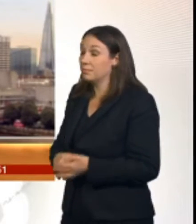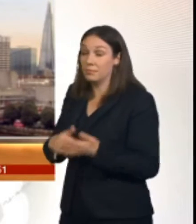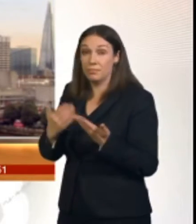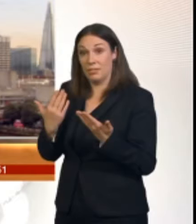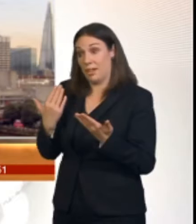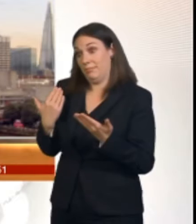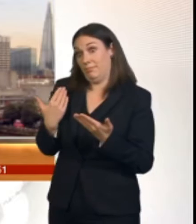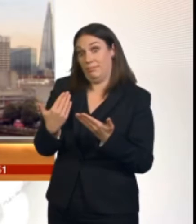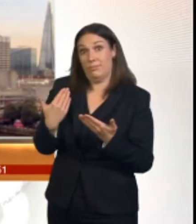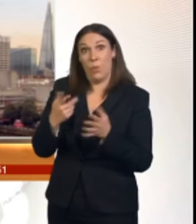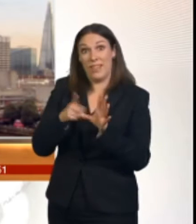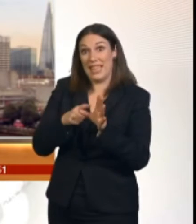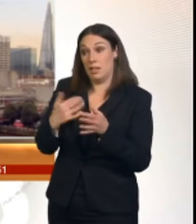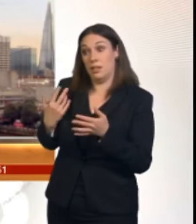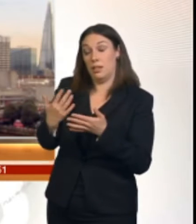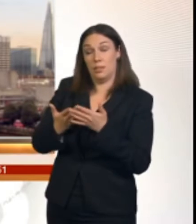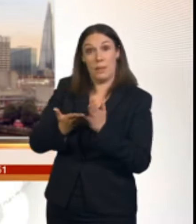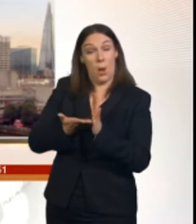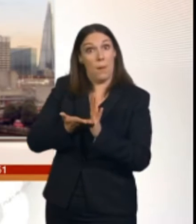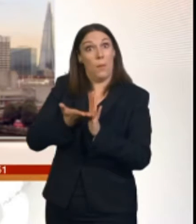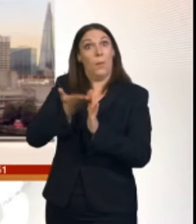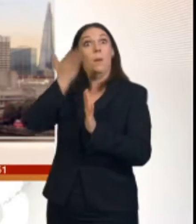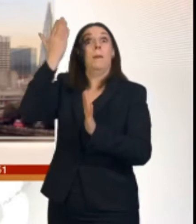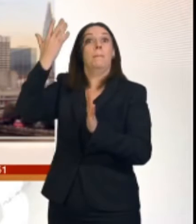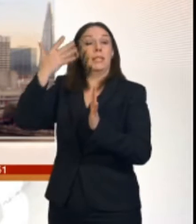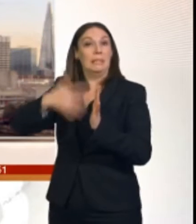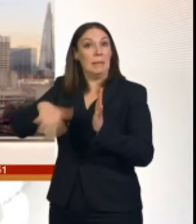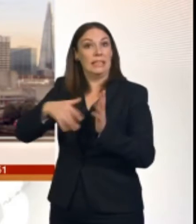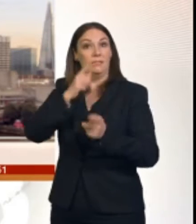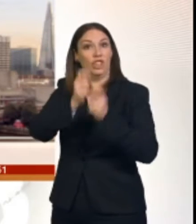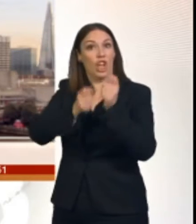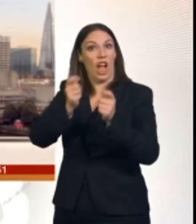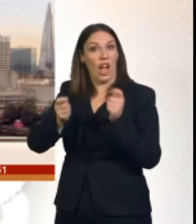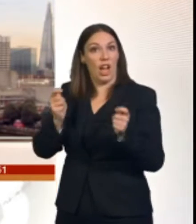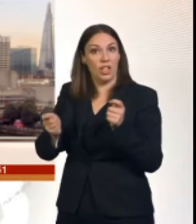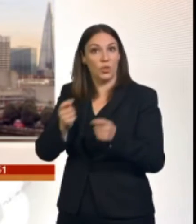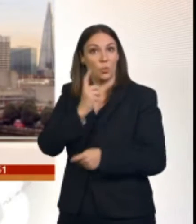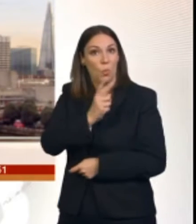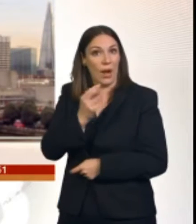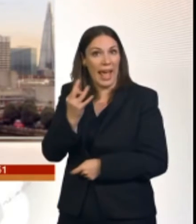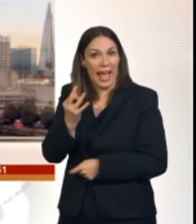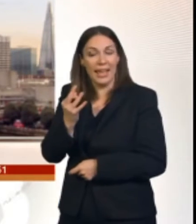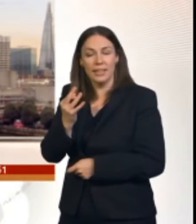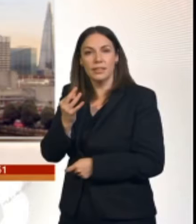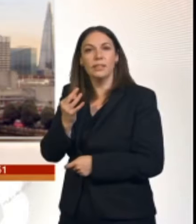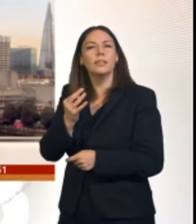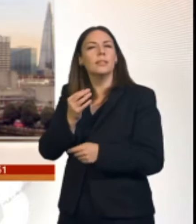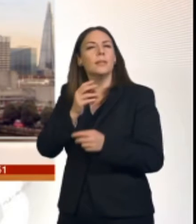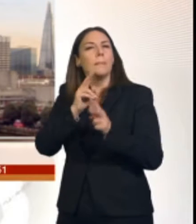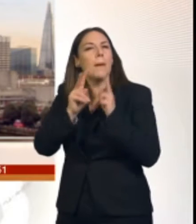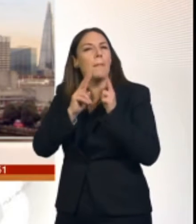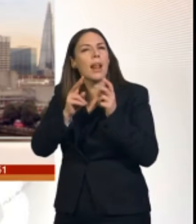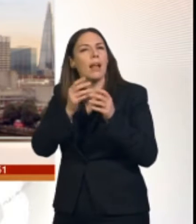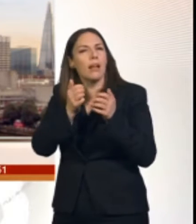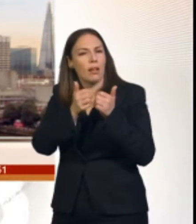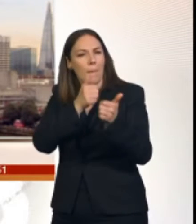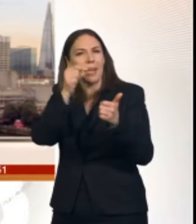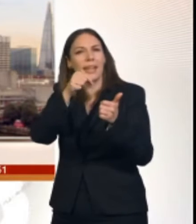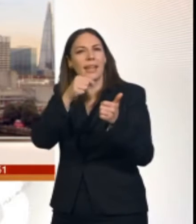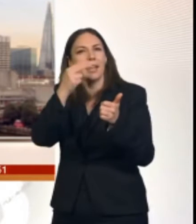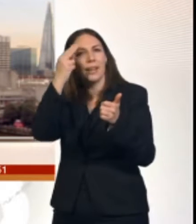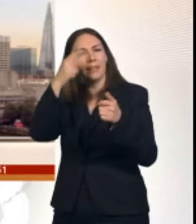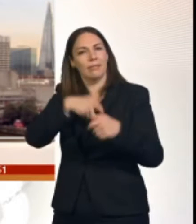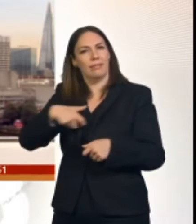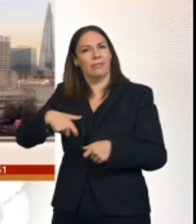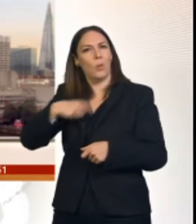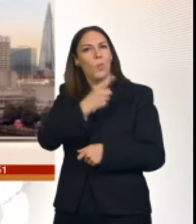for some directory inquiry services. As you've pointed out, some services such as the most popular one, 118.118, now charges